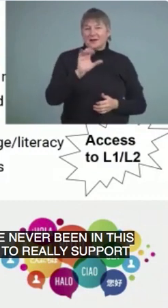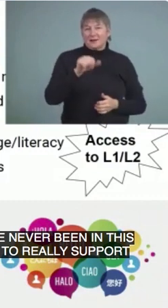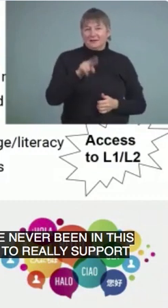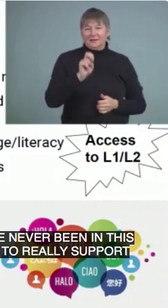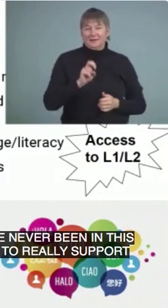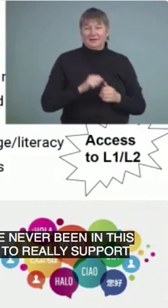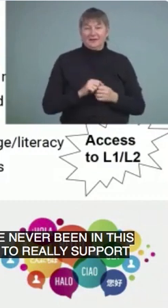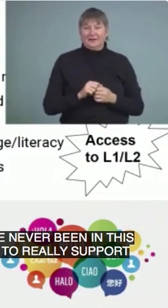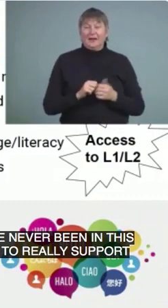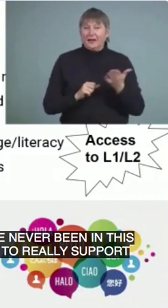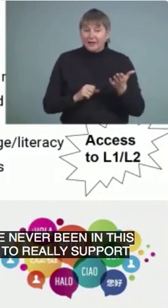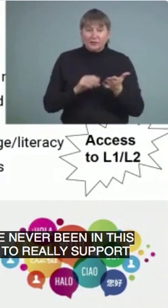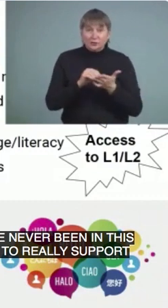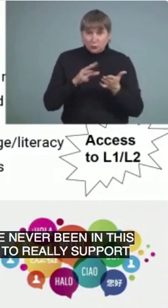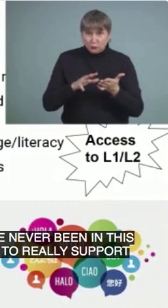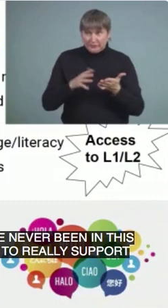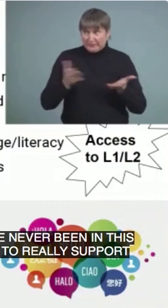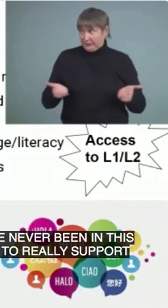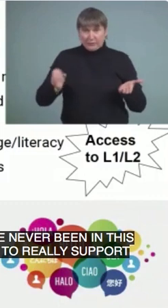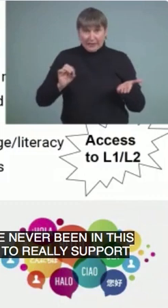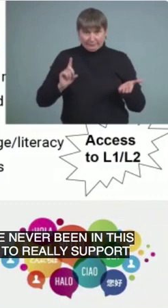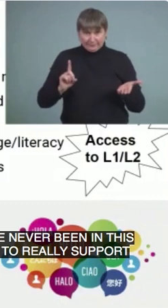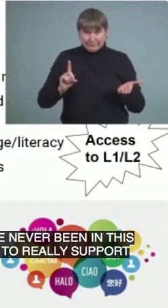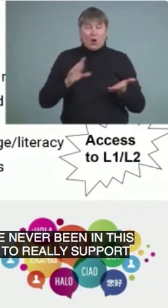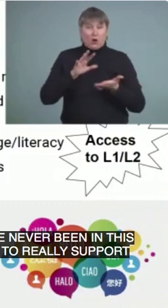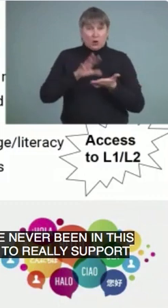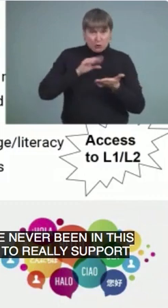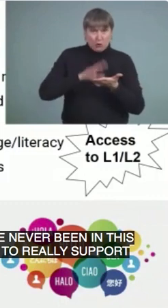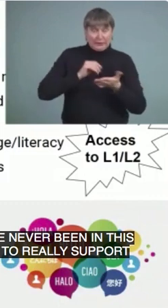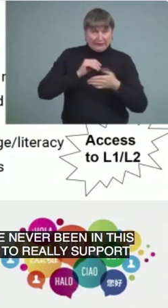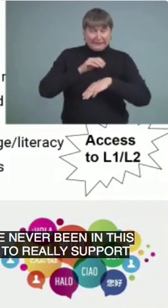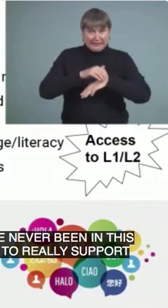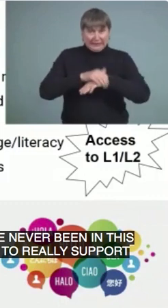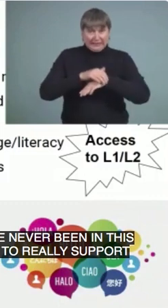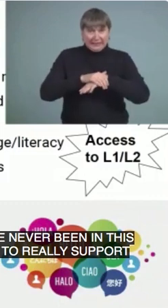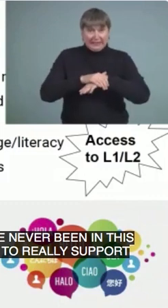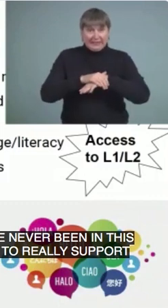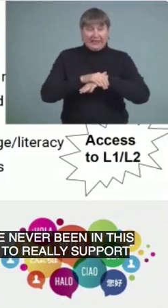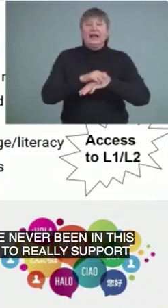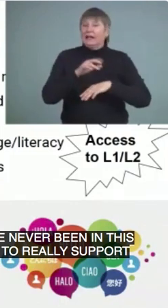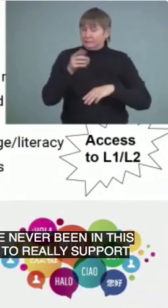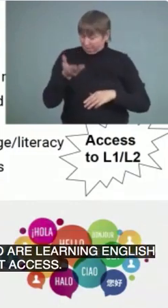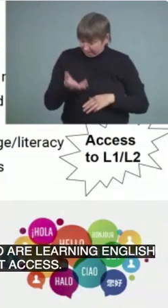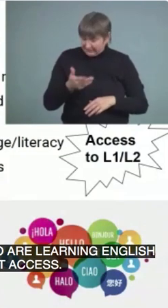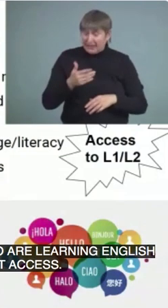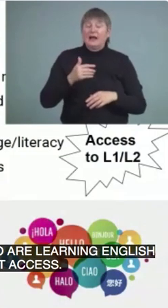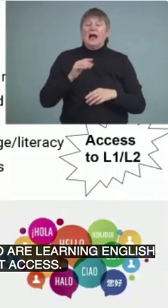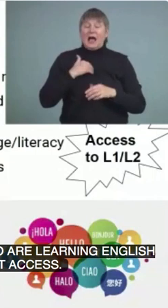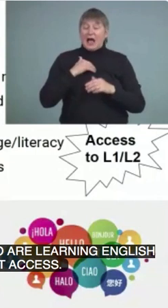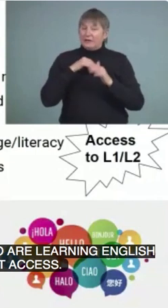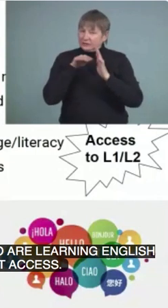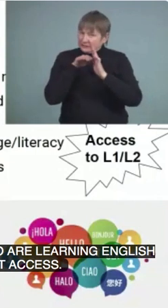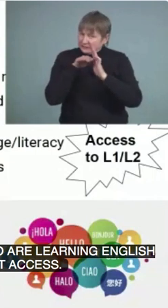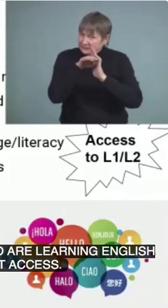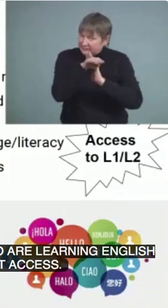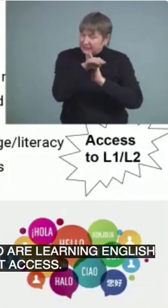who are learning English here in Edmonton, they have that consistent access. They are accessing that